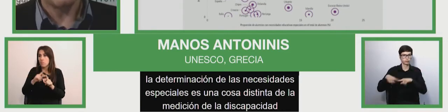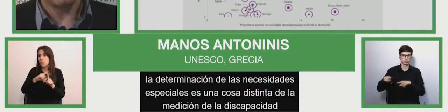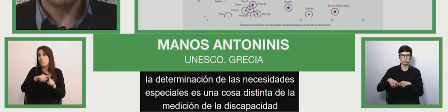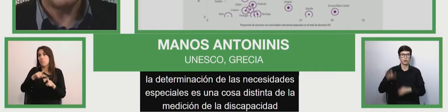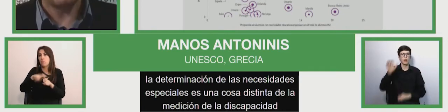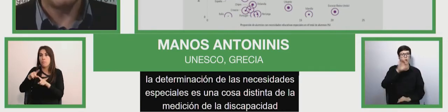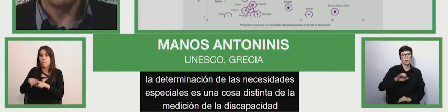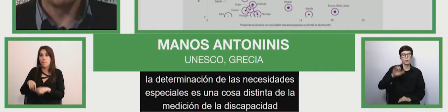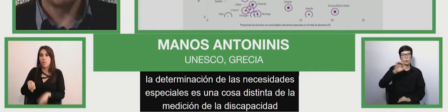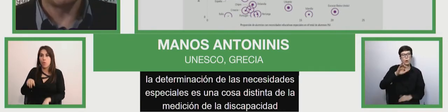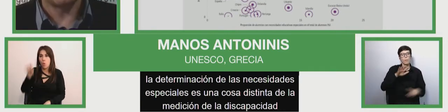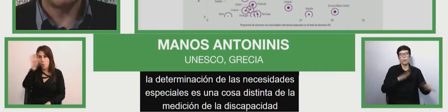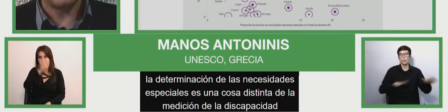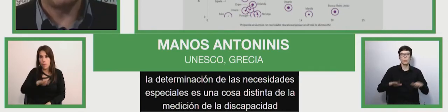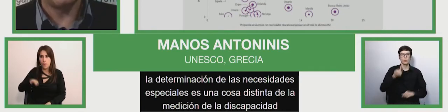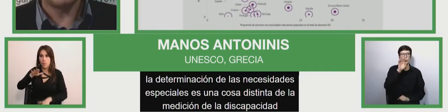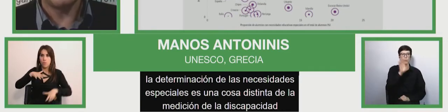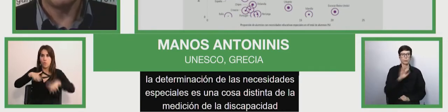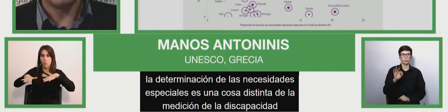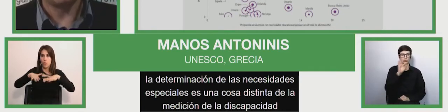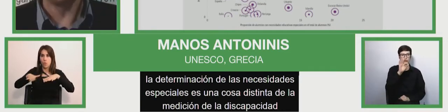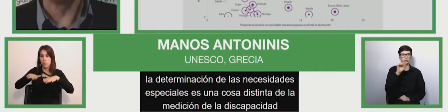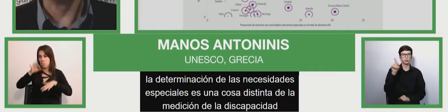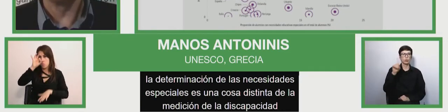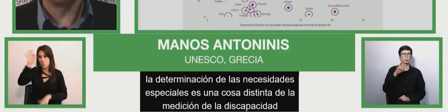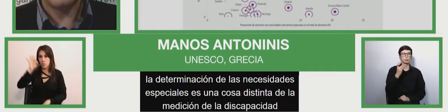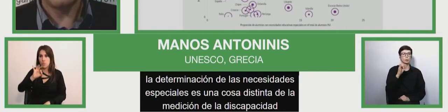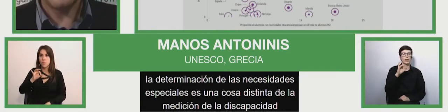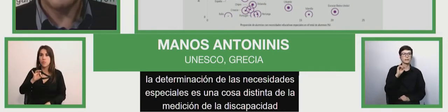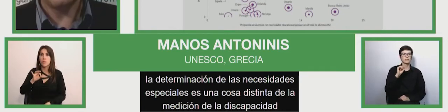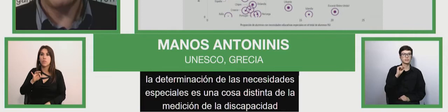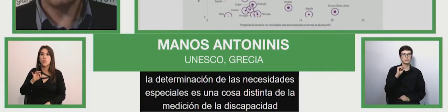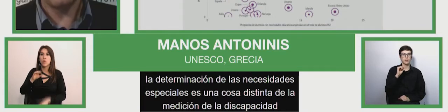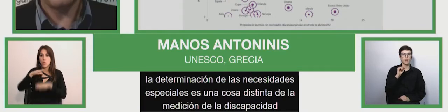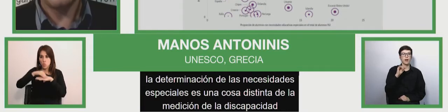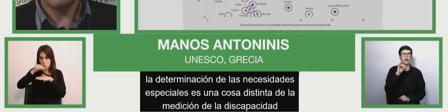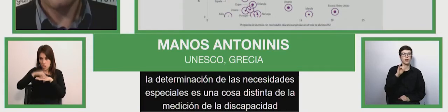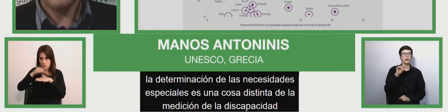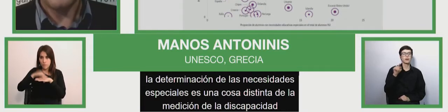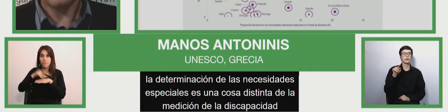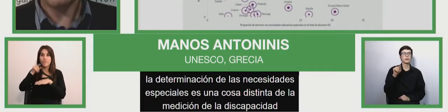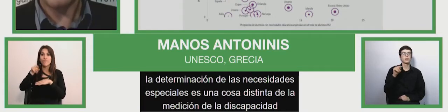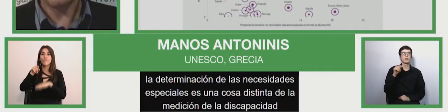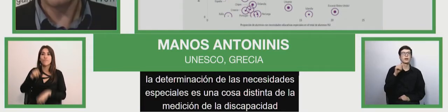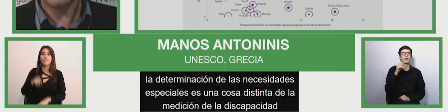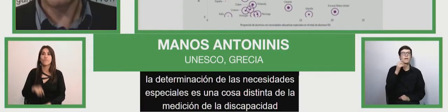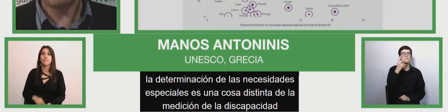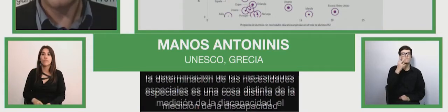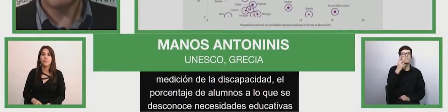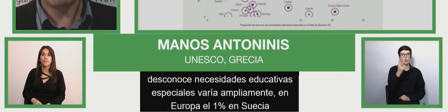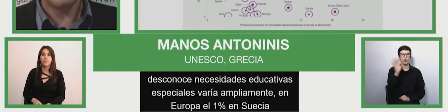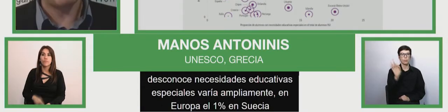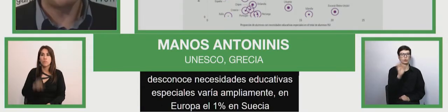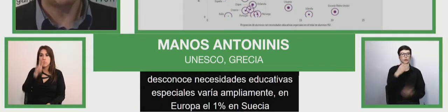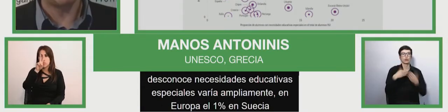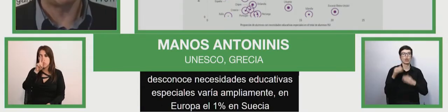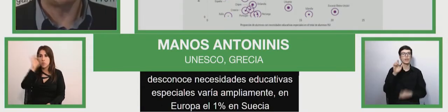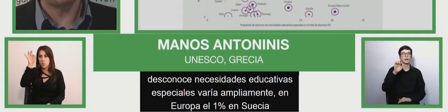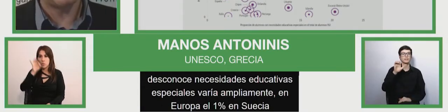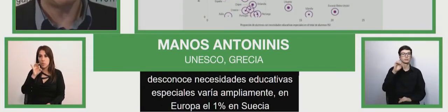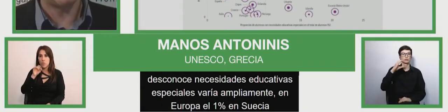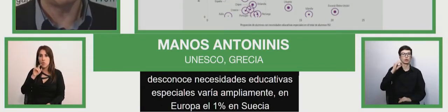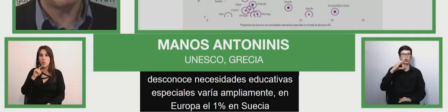1% in Sweden and 21% in Scotland. That variation is explained given the differences in which